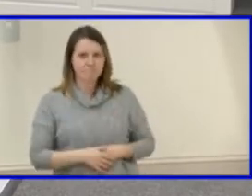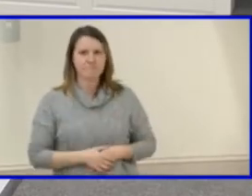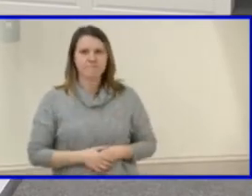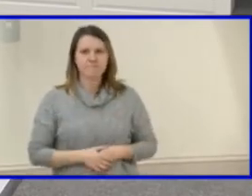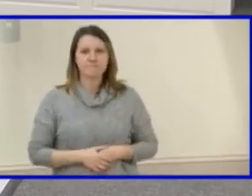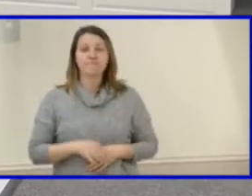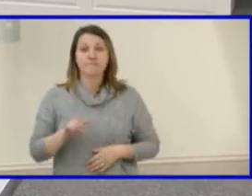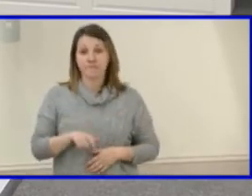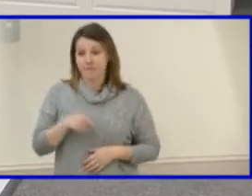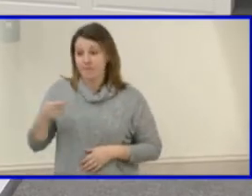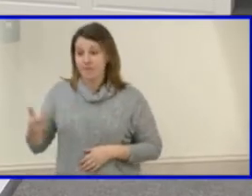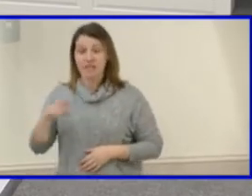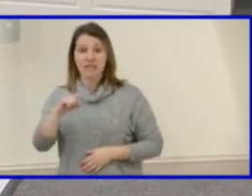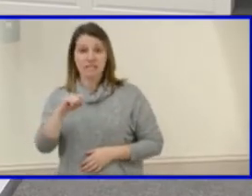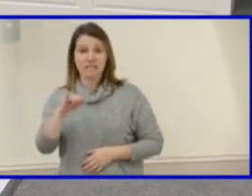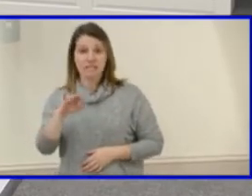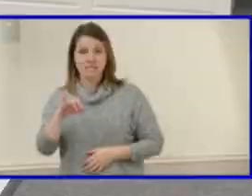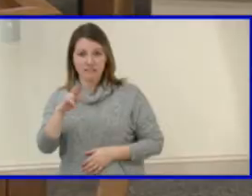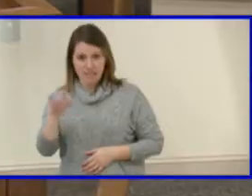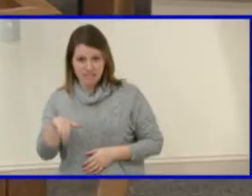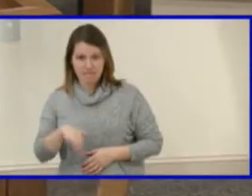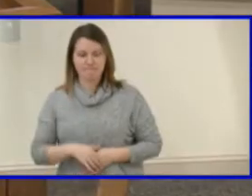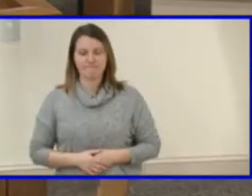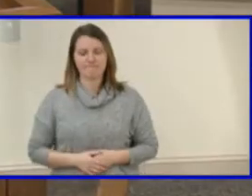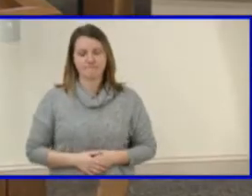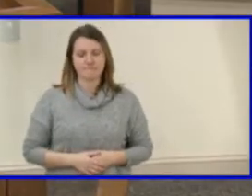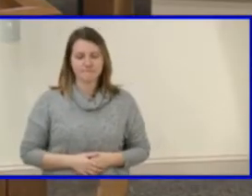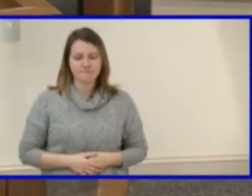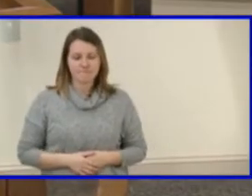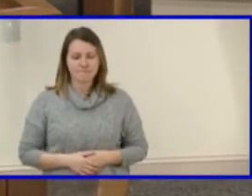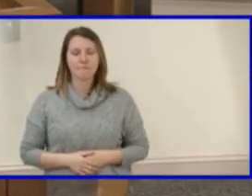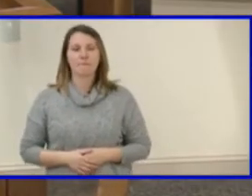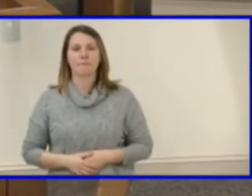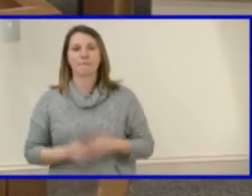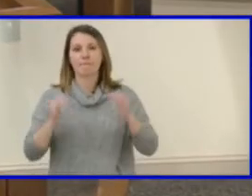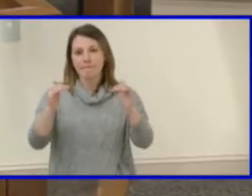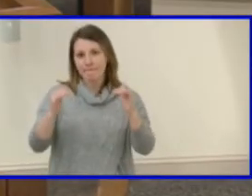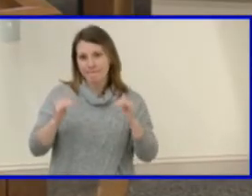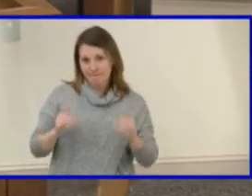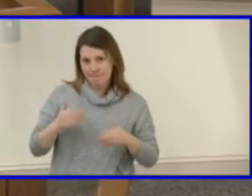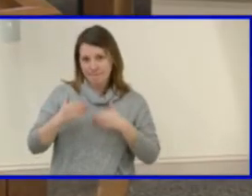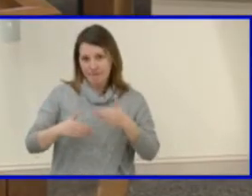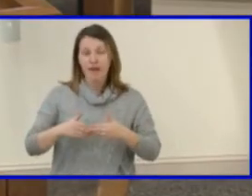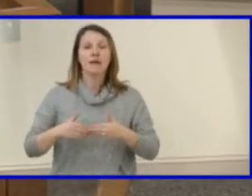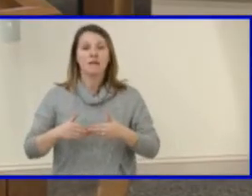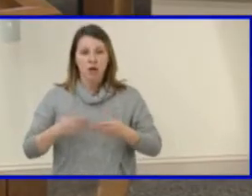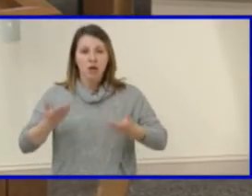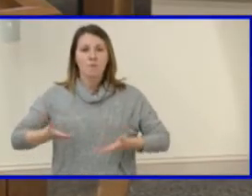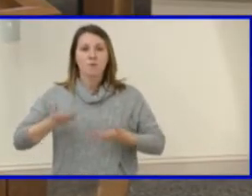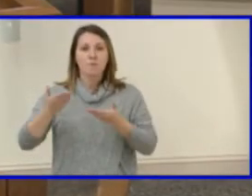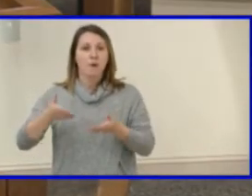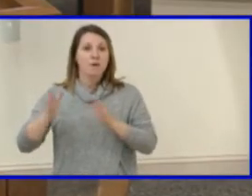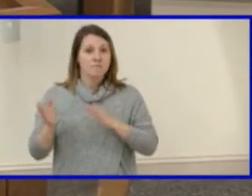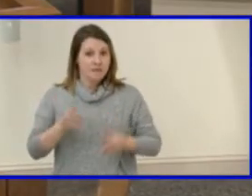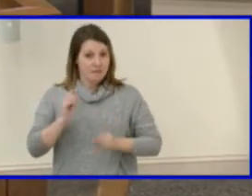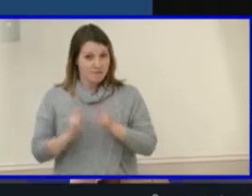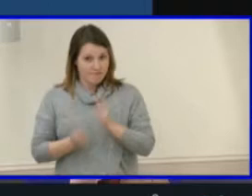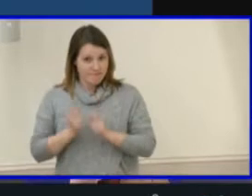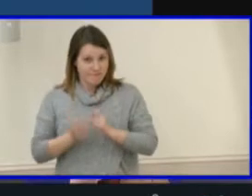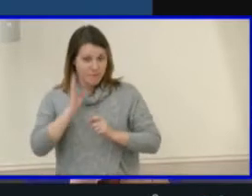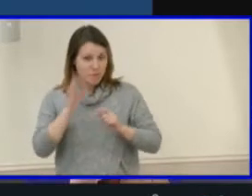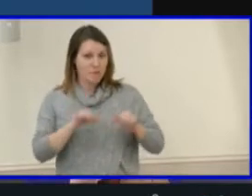So looking towards next steps in the process, the proposed plan revisions will be posted on our Henrico County Public Schools website